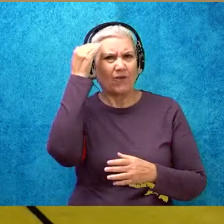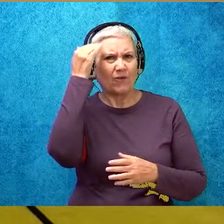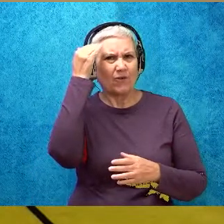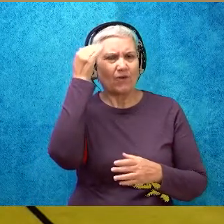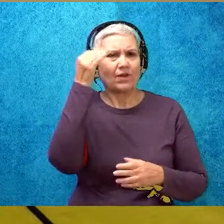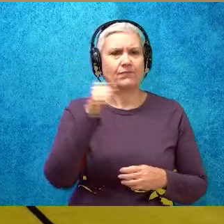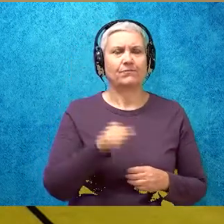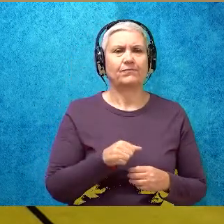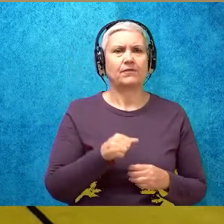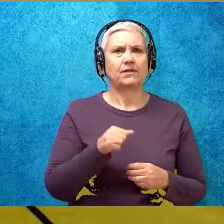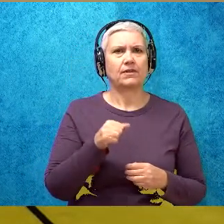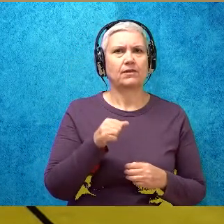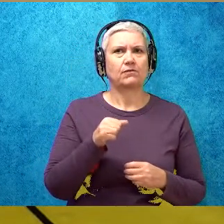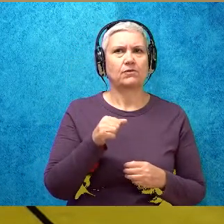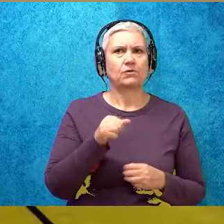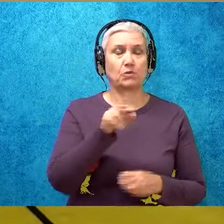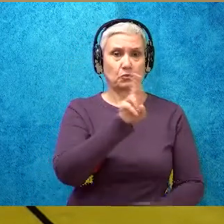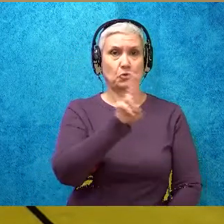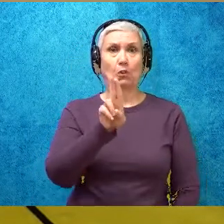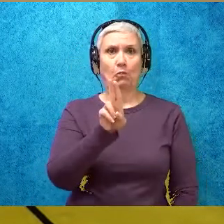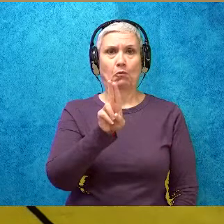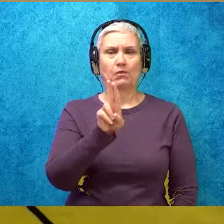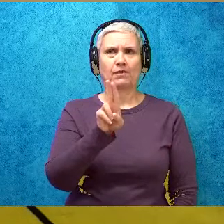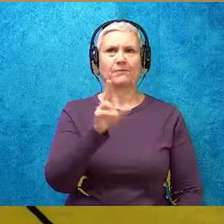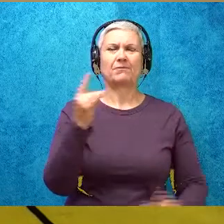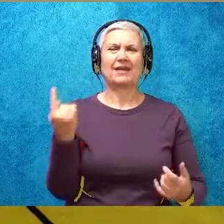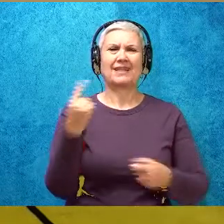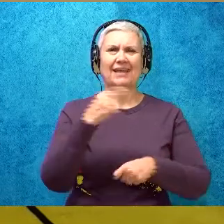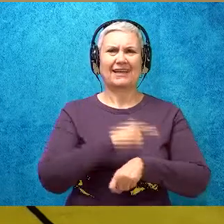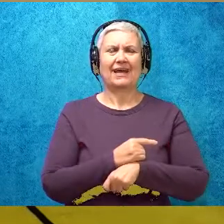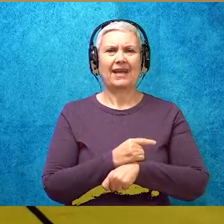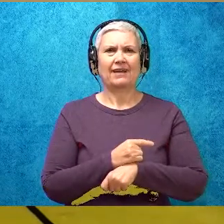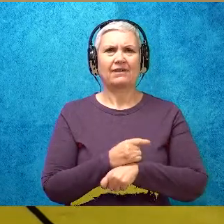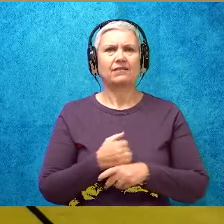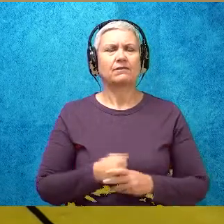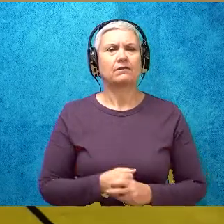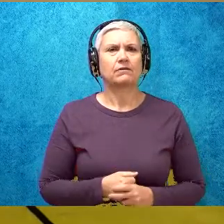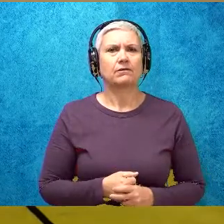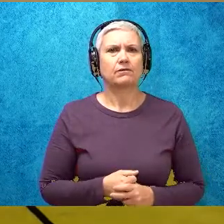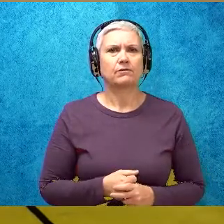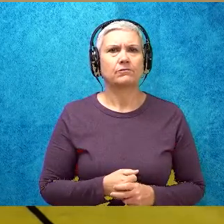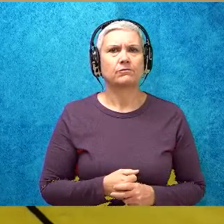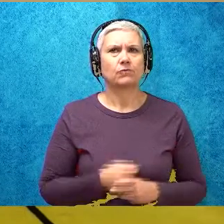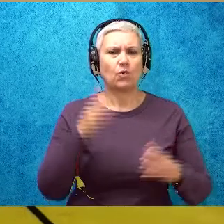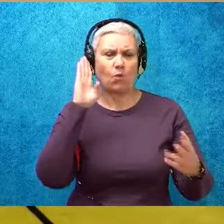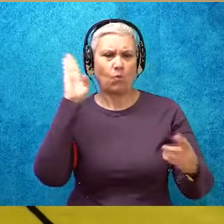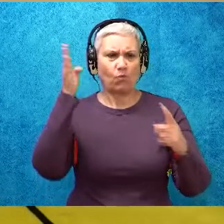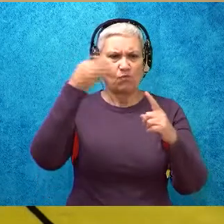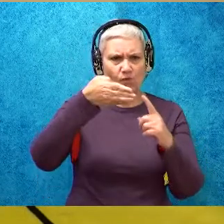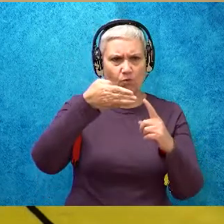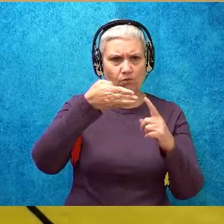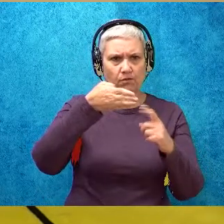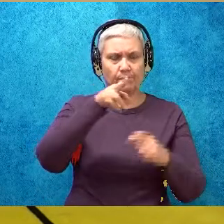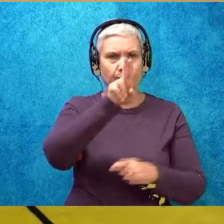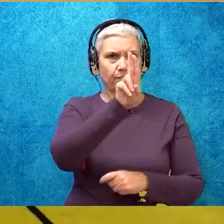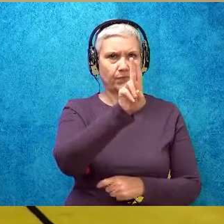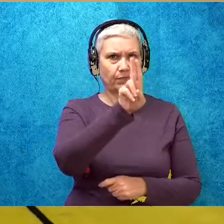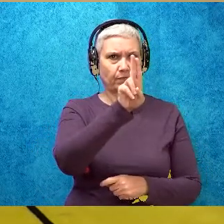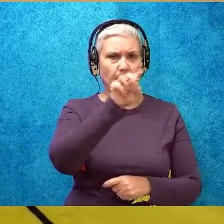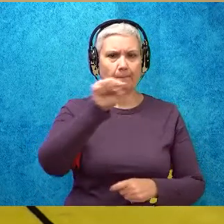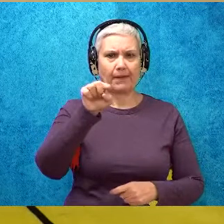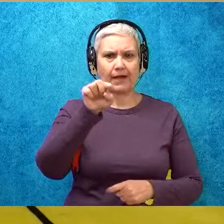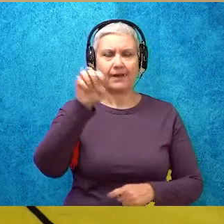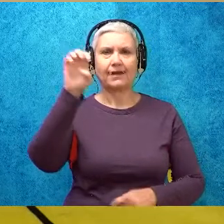long U spelled U, but today we're going to focus on the U blank